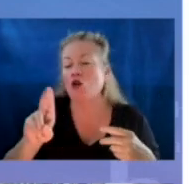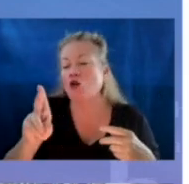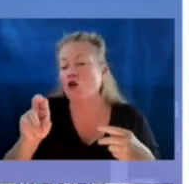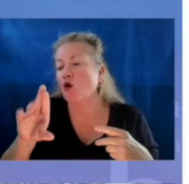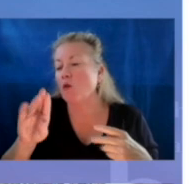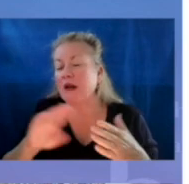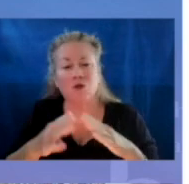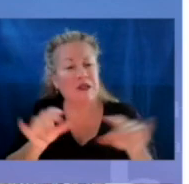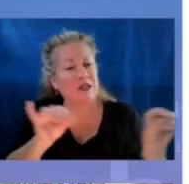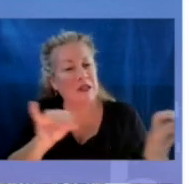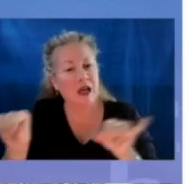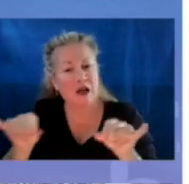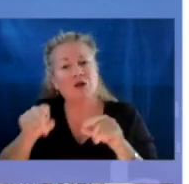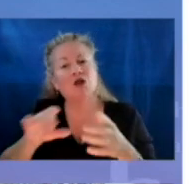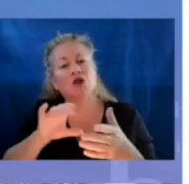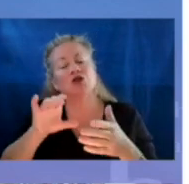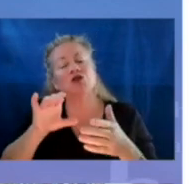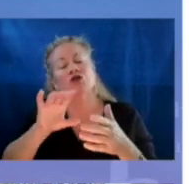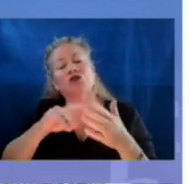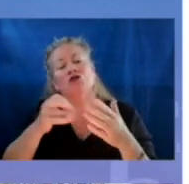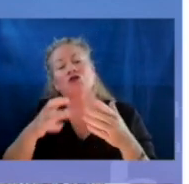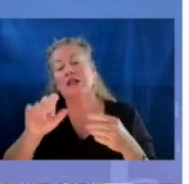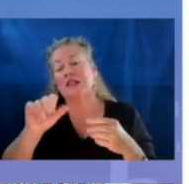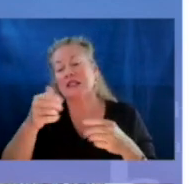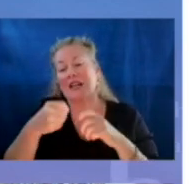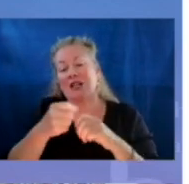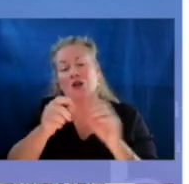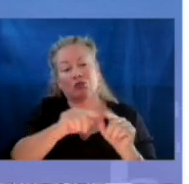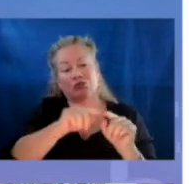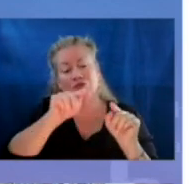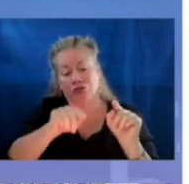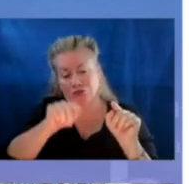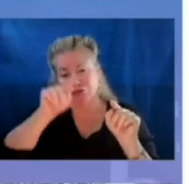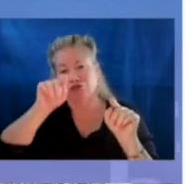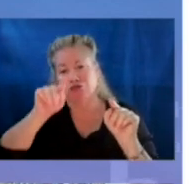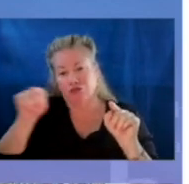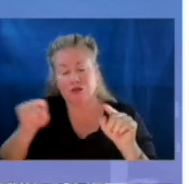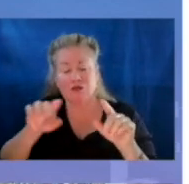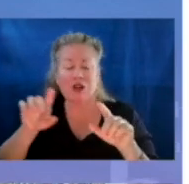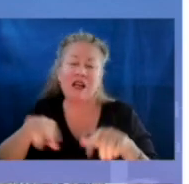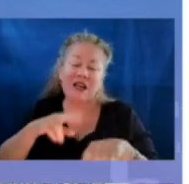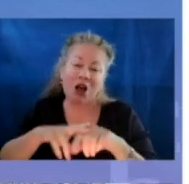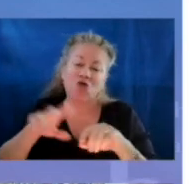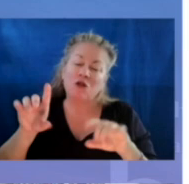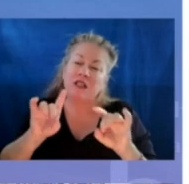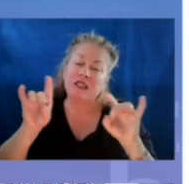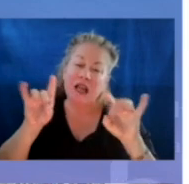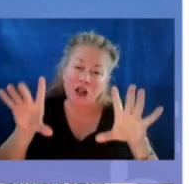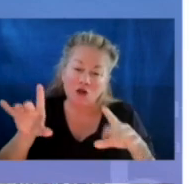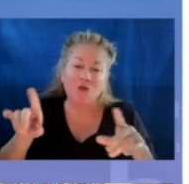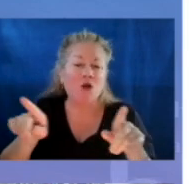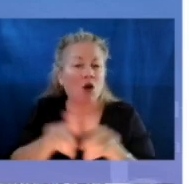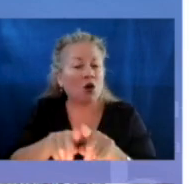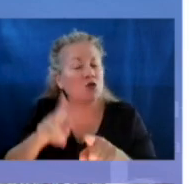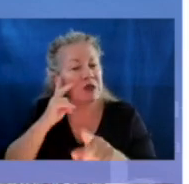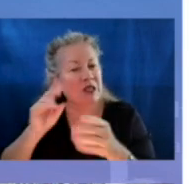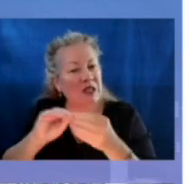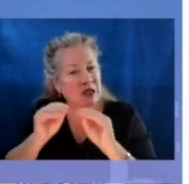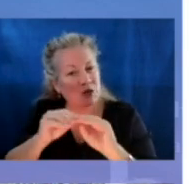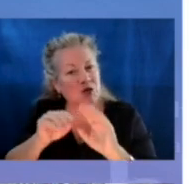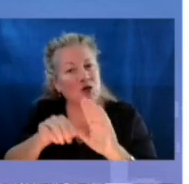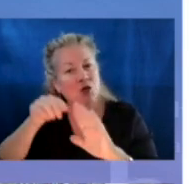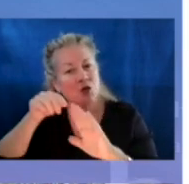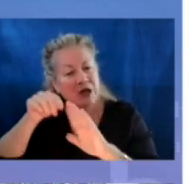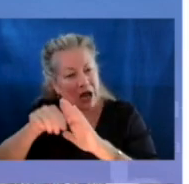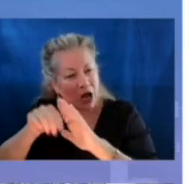communities. This chart here shows you the 10-year trend line. You can see spikes after natural disasters, but you could also see the numbers